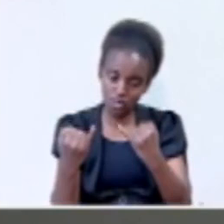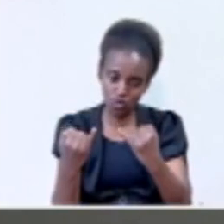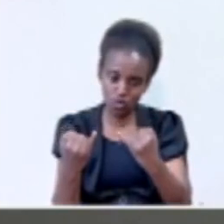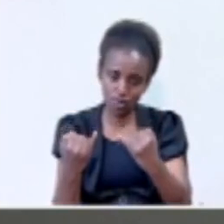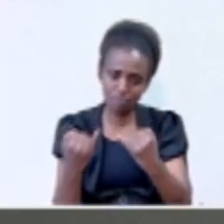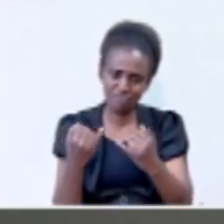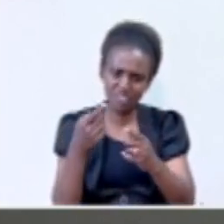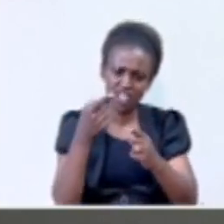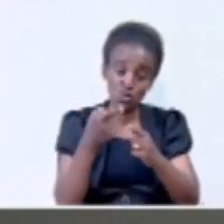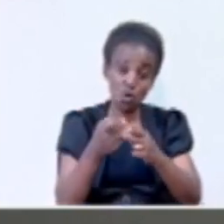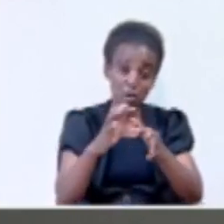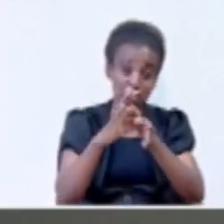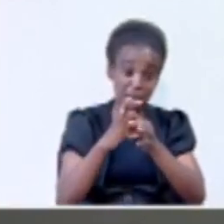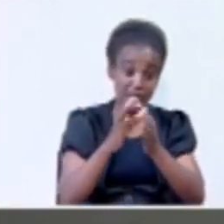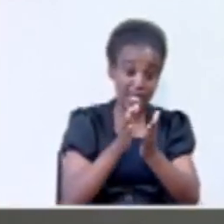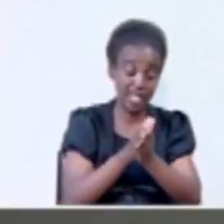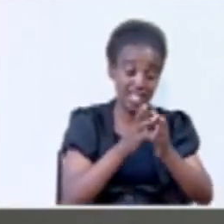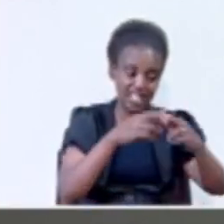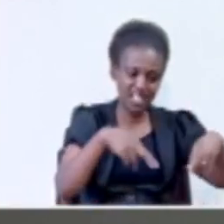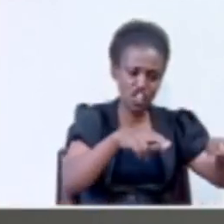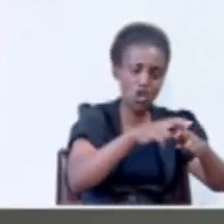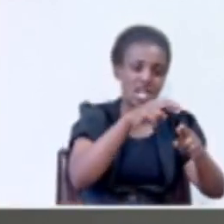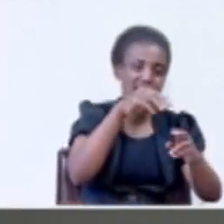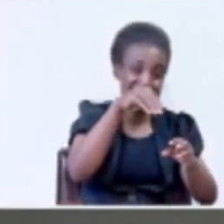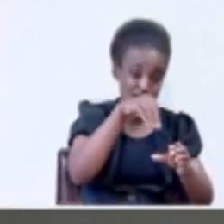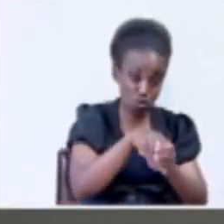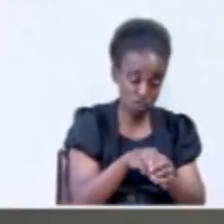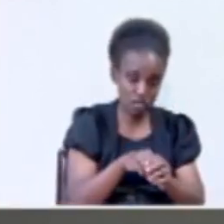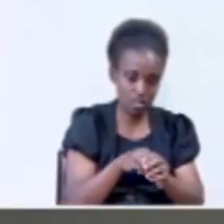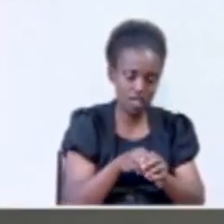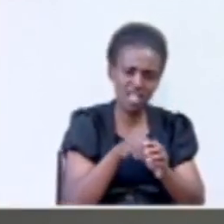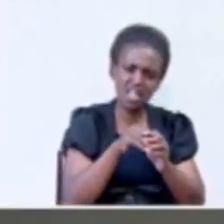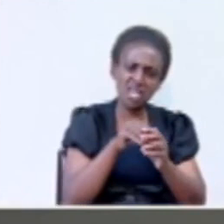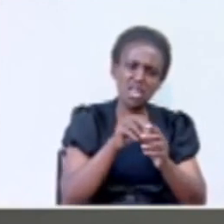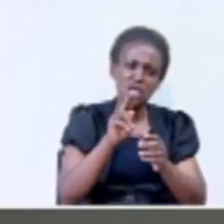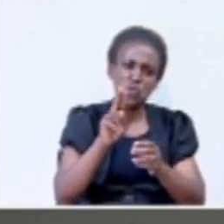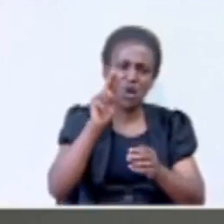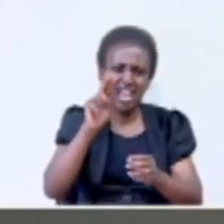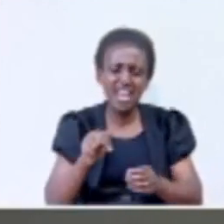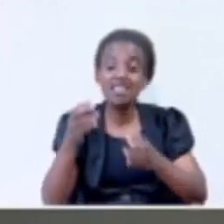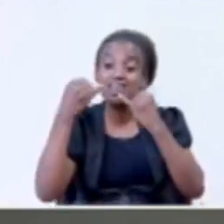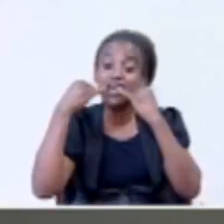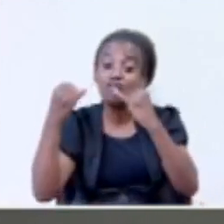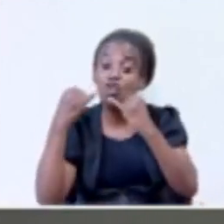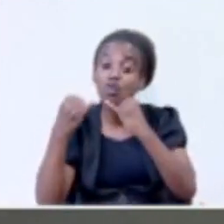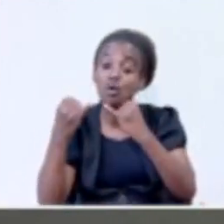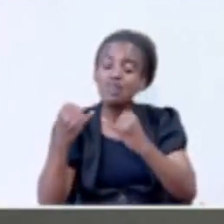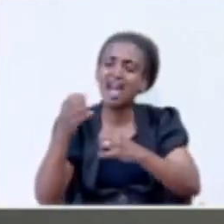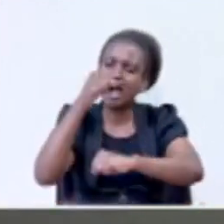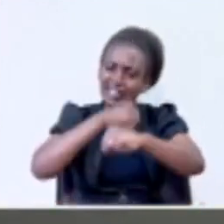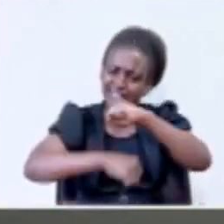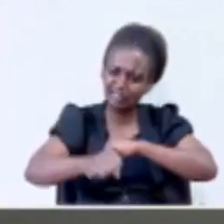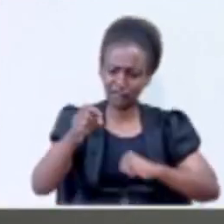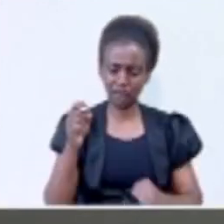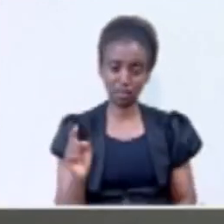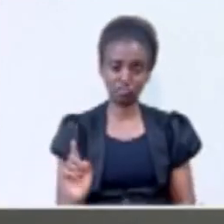to our partners in the region, including the UN and others, the information we get about these activities.